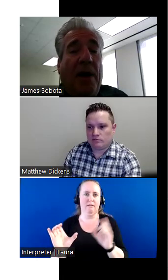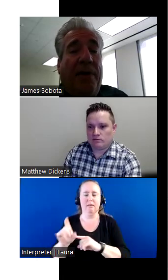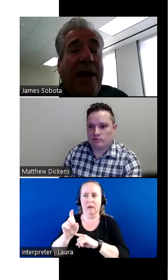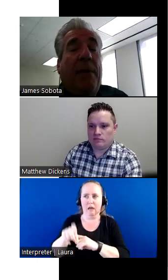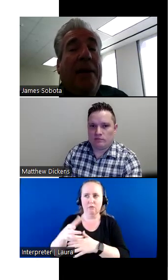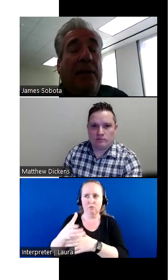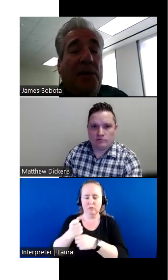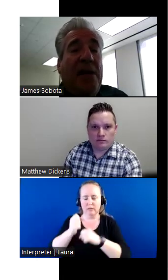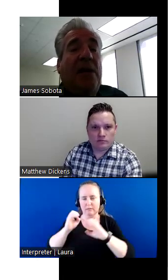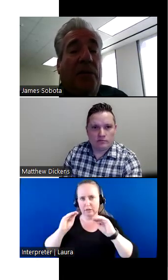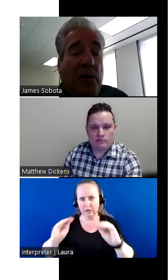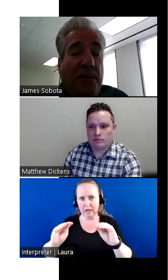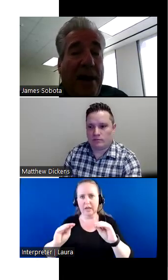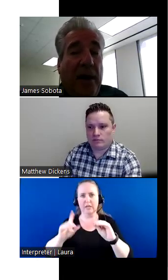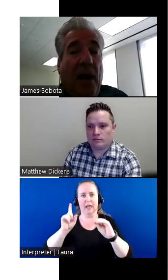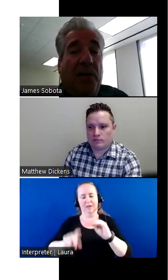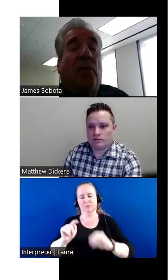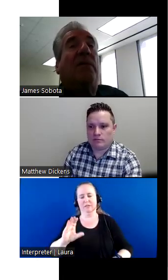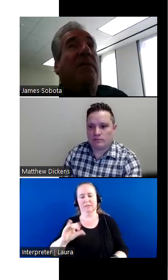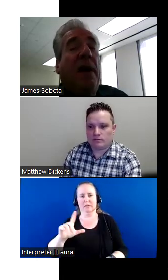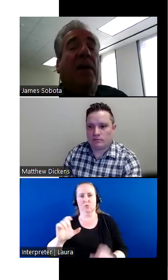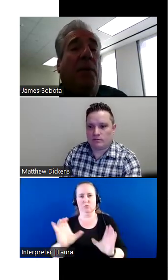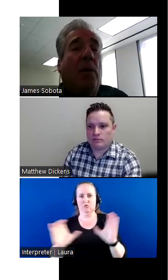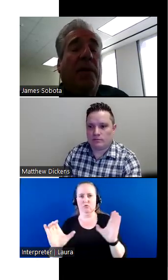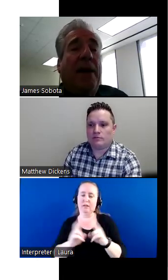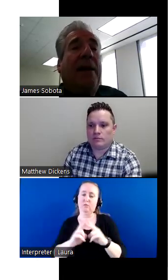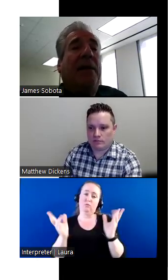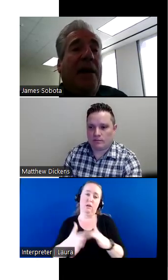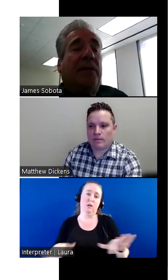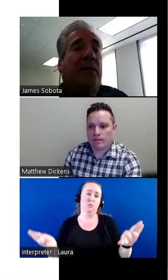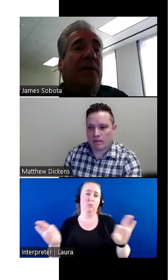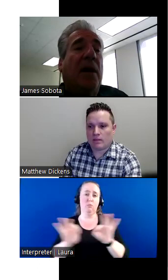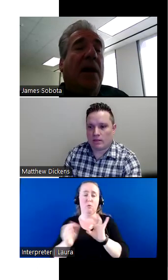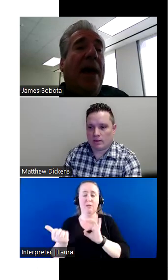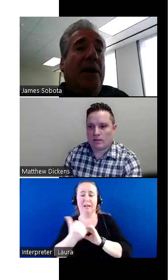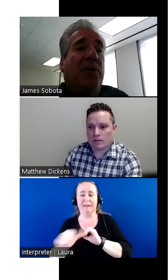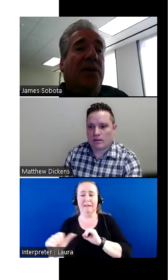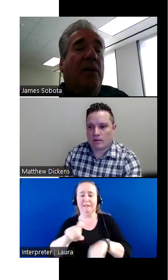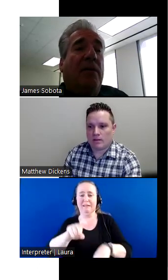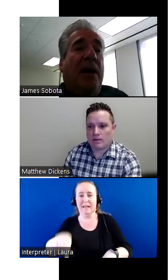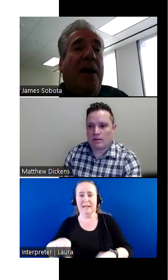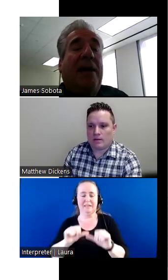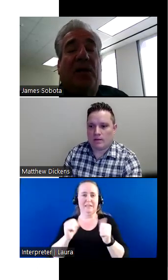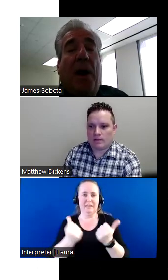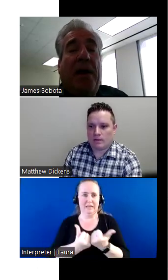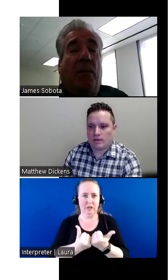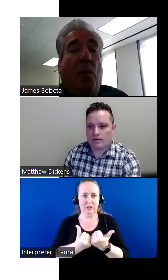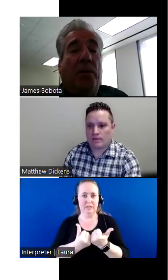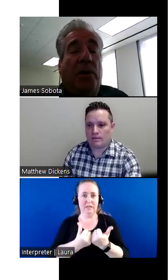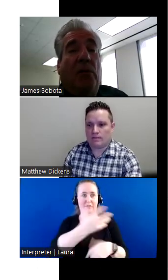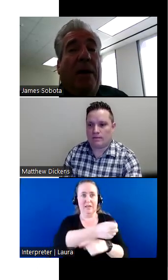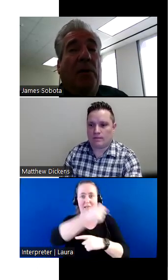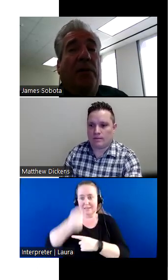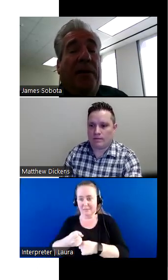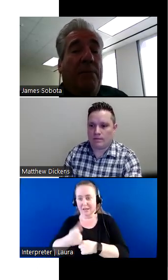educational and they got to be TCAL certified. So it's very important that any Texas agency that if they get somebody on